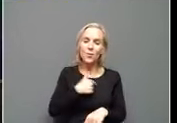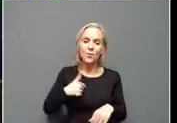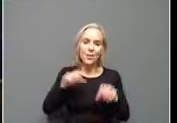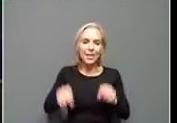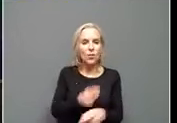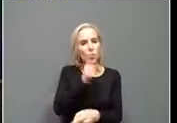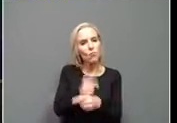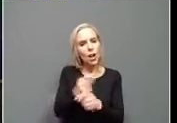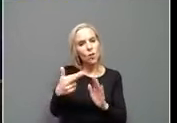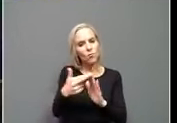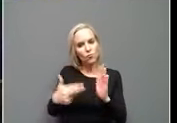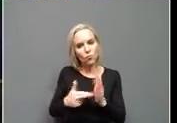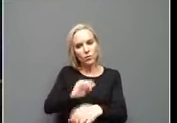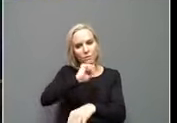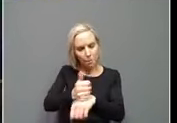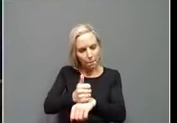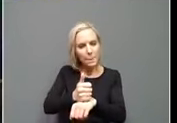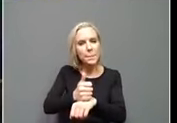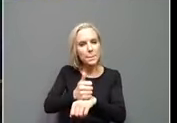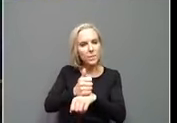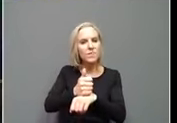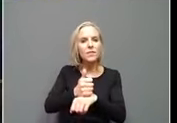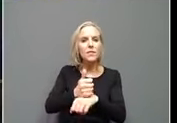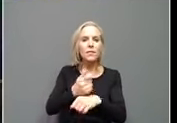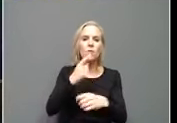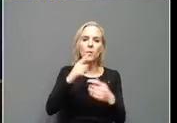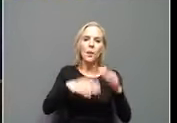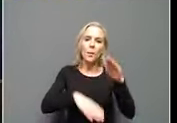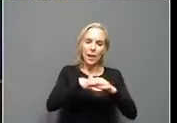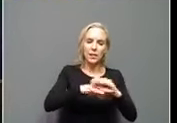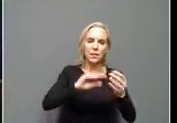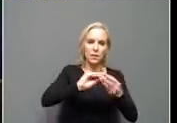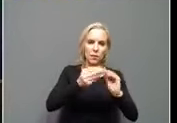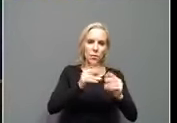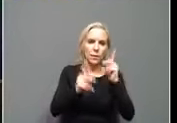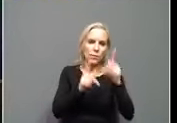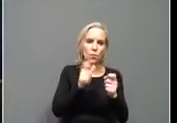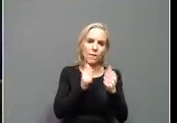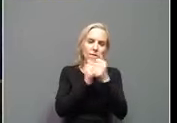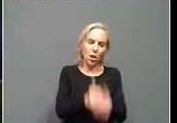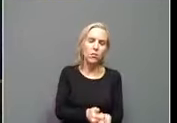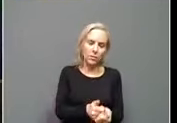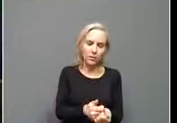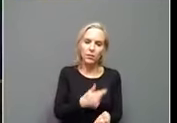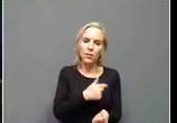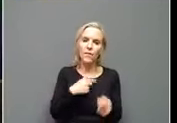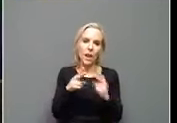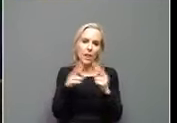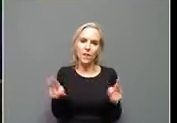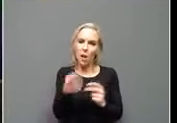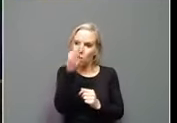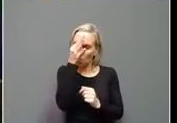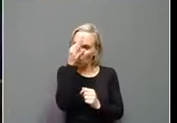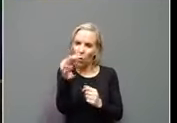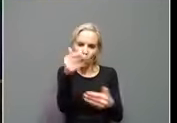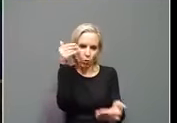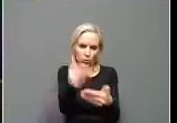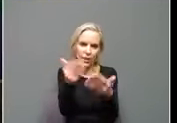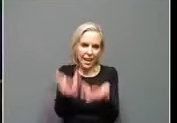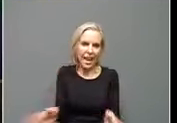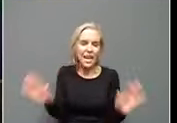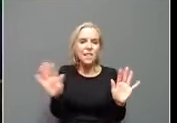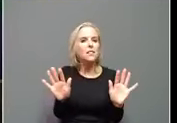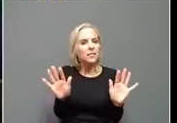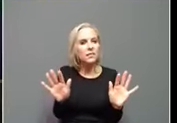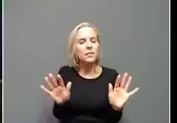place, um, with the maximum number of people who, who will follow them. We're very close to the end of this. It looks like we'll,